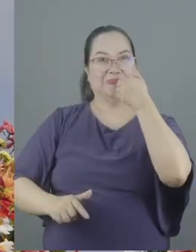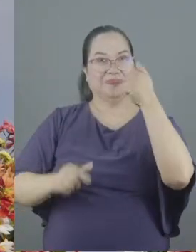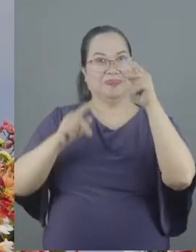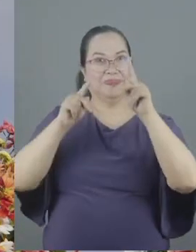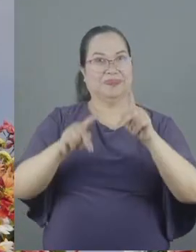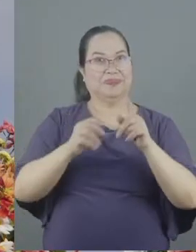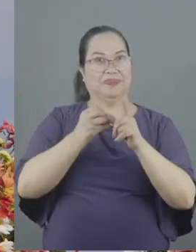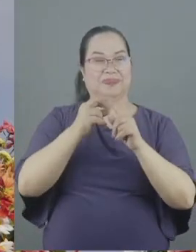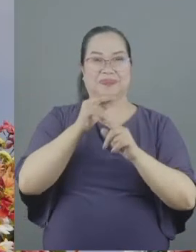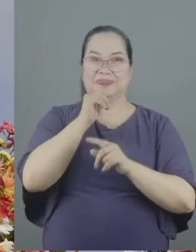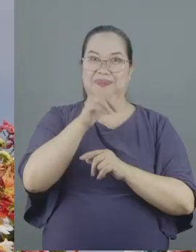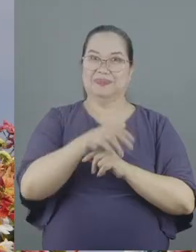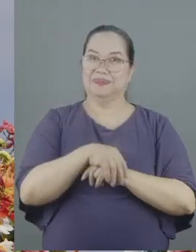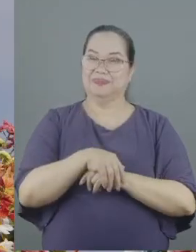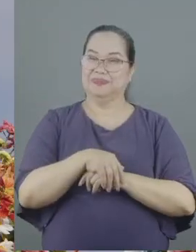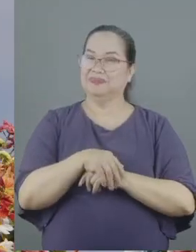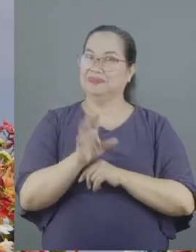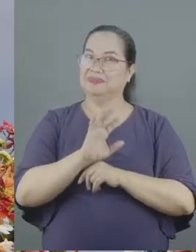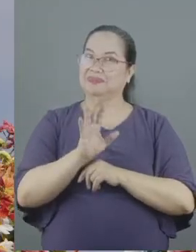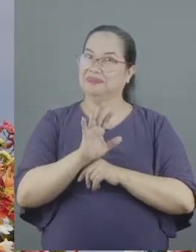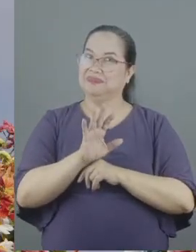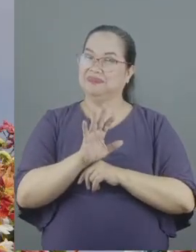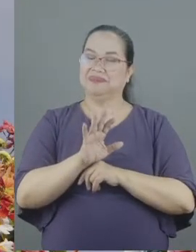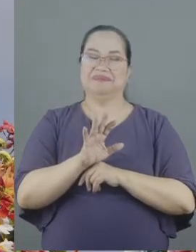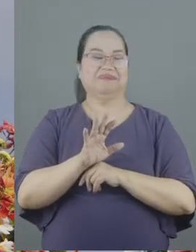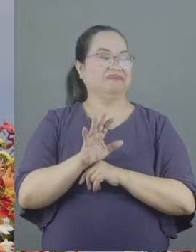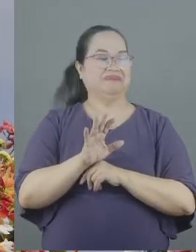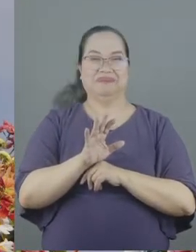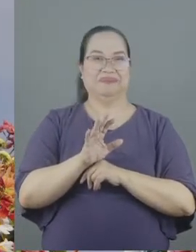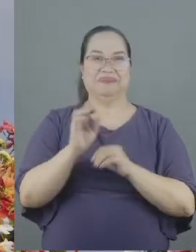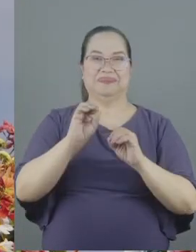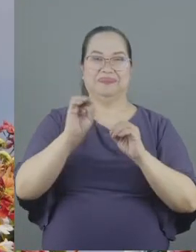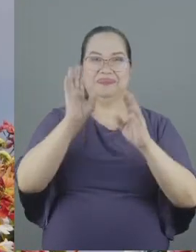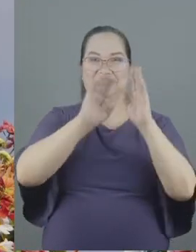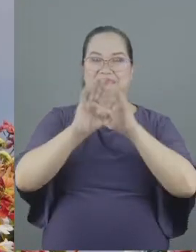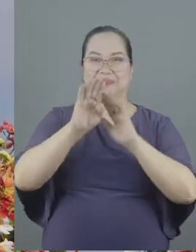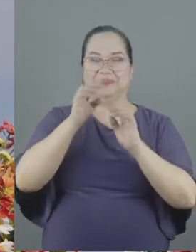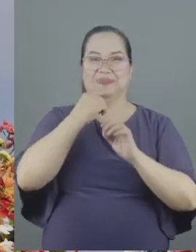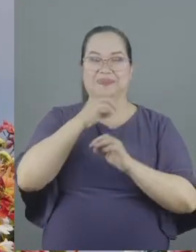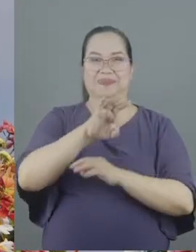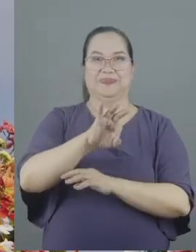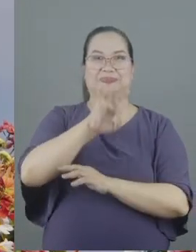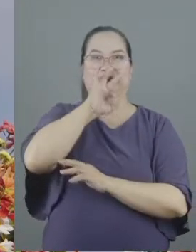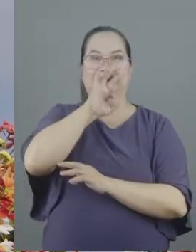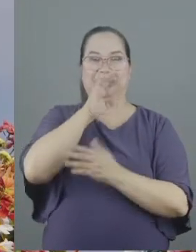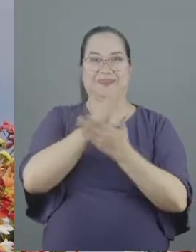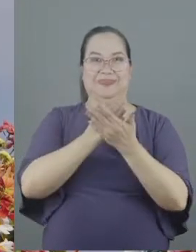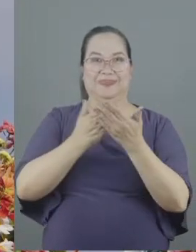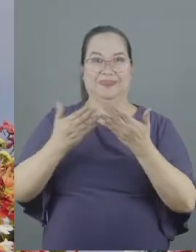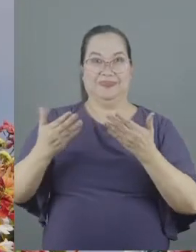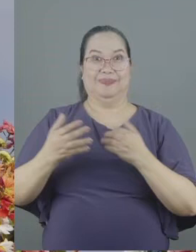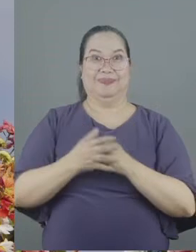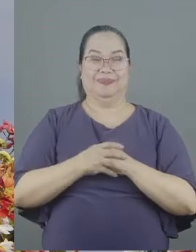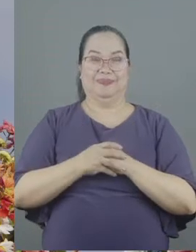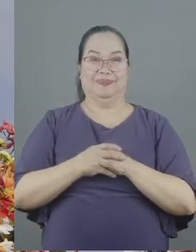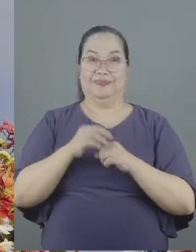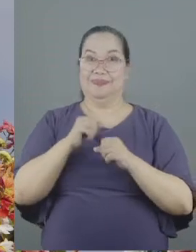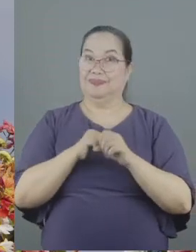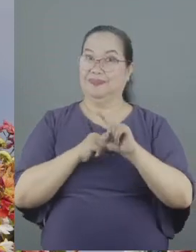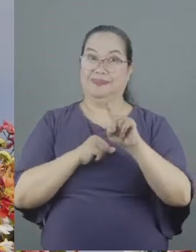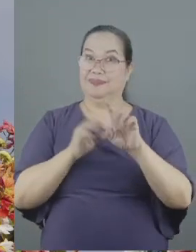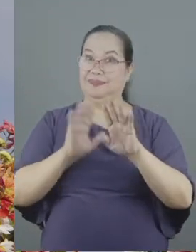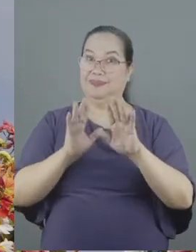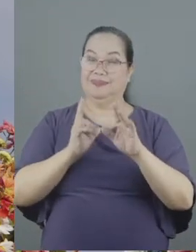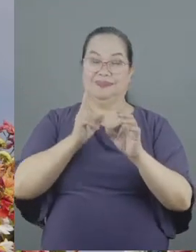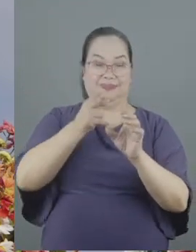not they don't quite get that and so they are offended sometimes and so they don't want to come